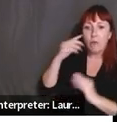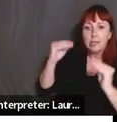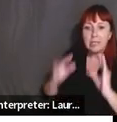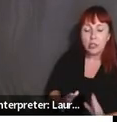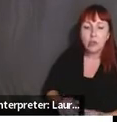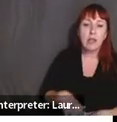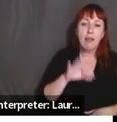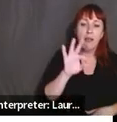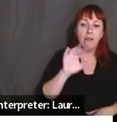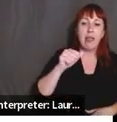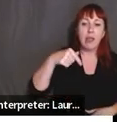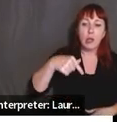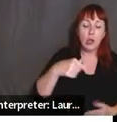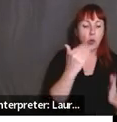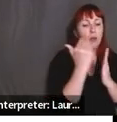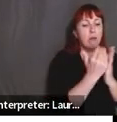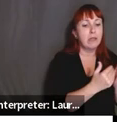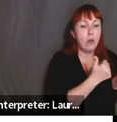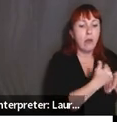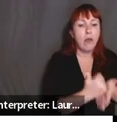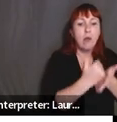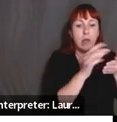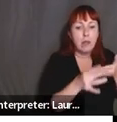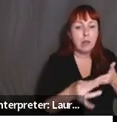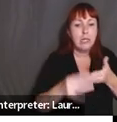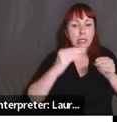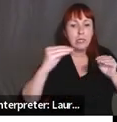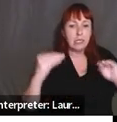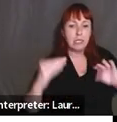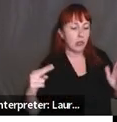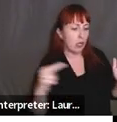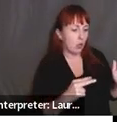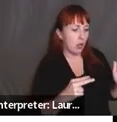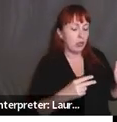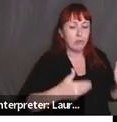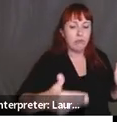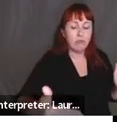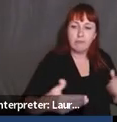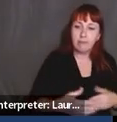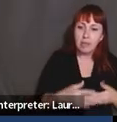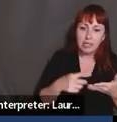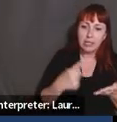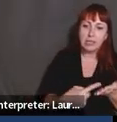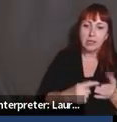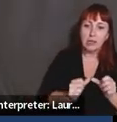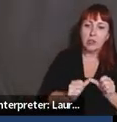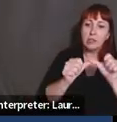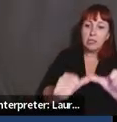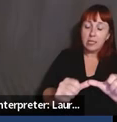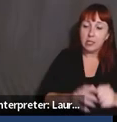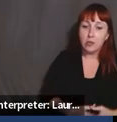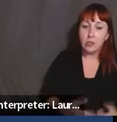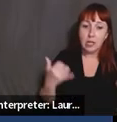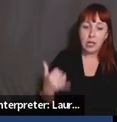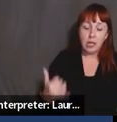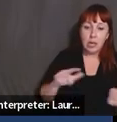help other teachers along their journey, uh, for the types of topics that we've been discussing today in the critical conversation. And with that, I'll turn